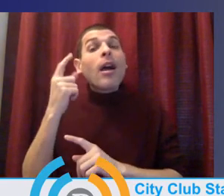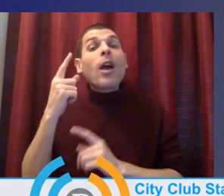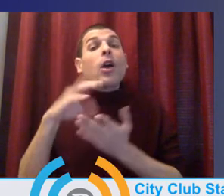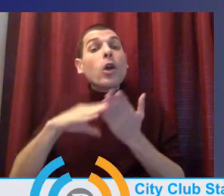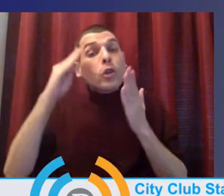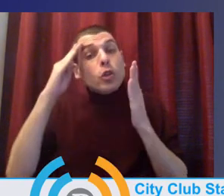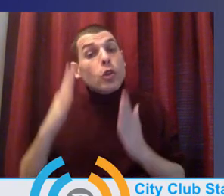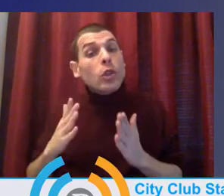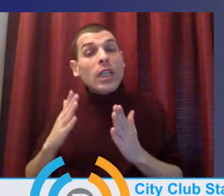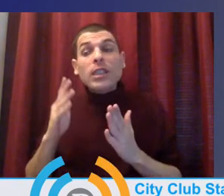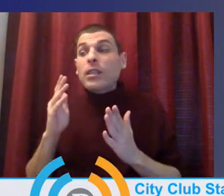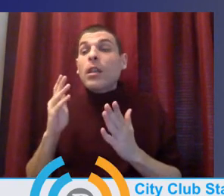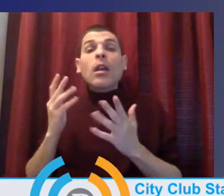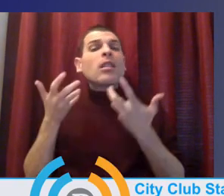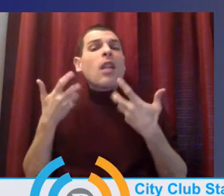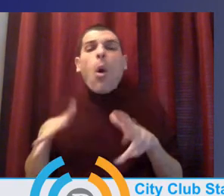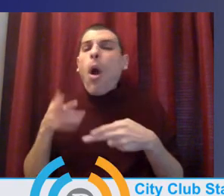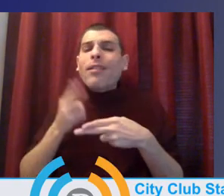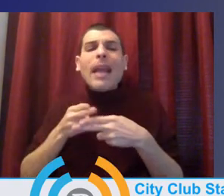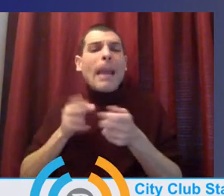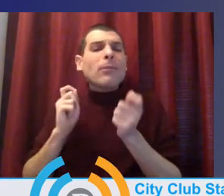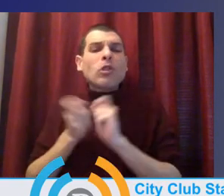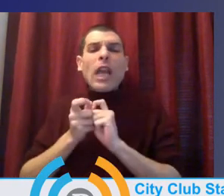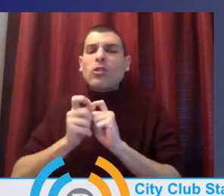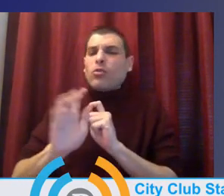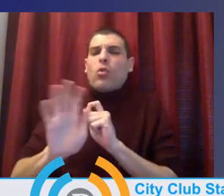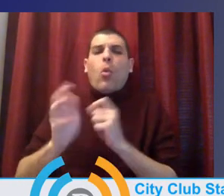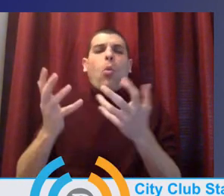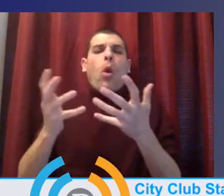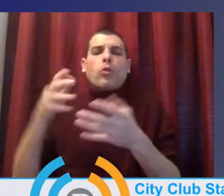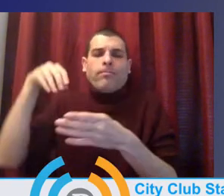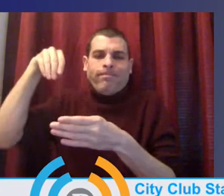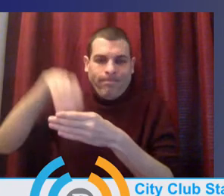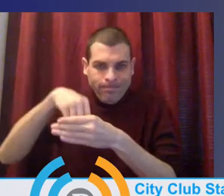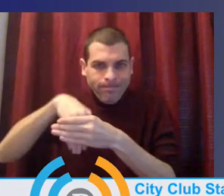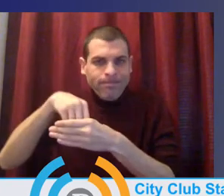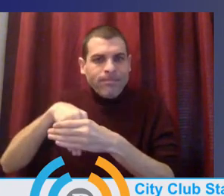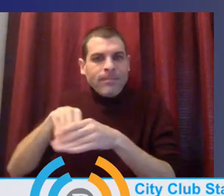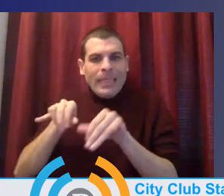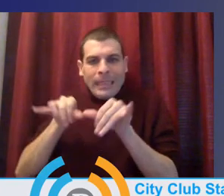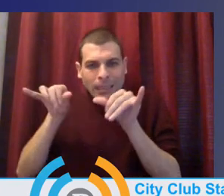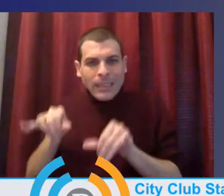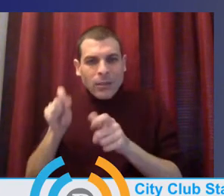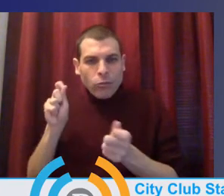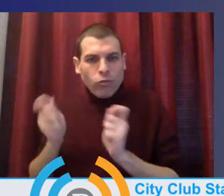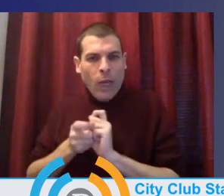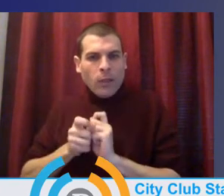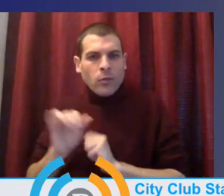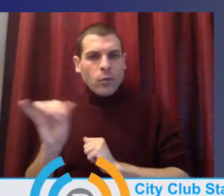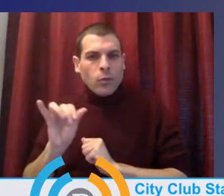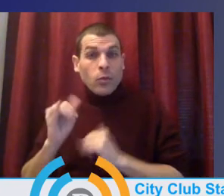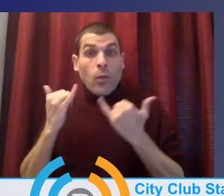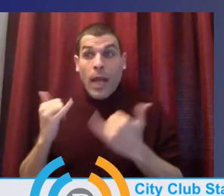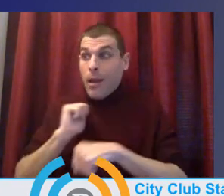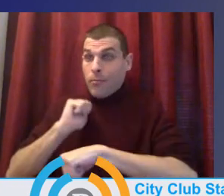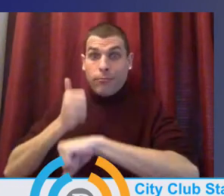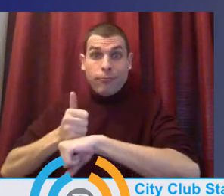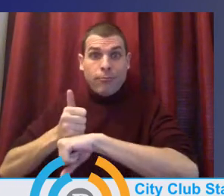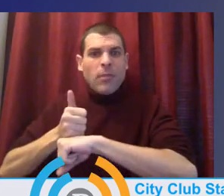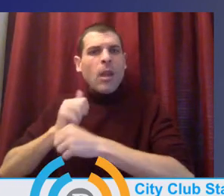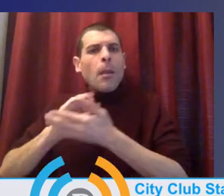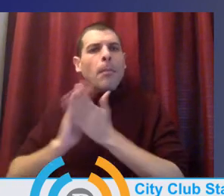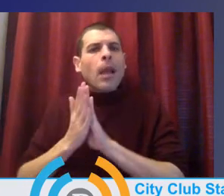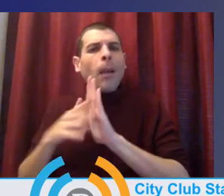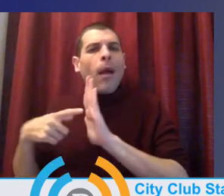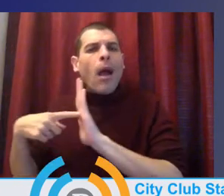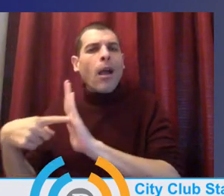that they have now established for other school communities and youth to say, that's something we can do too. Let's have a dialogue about it because